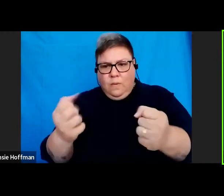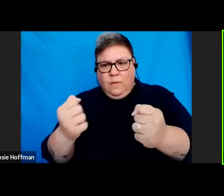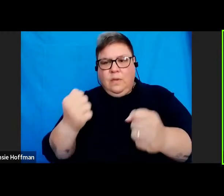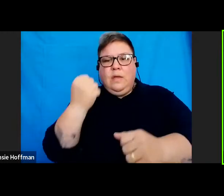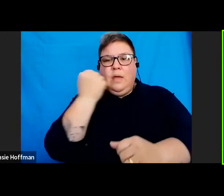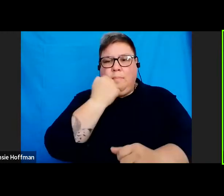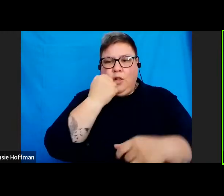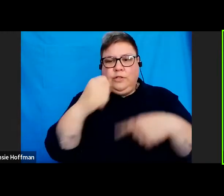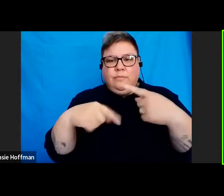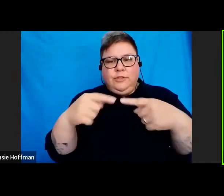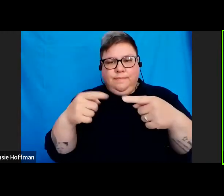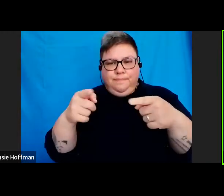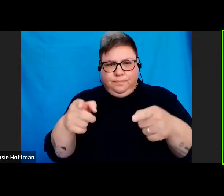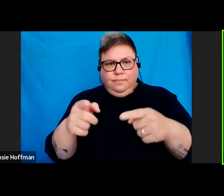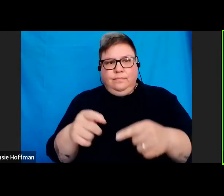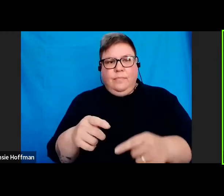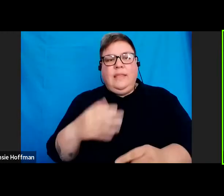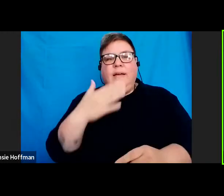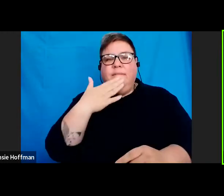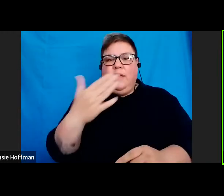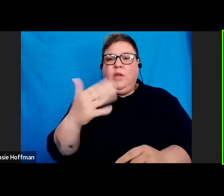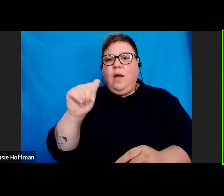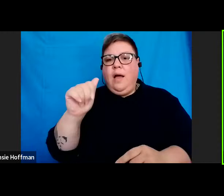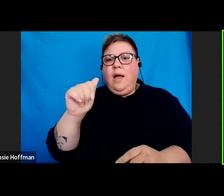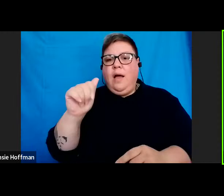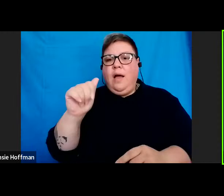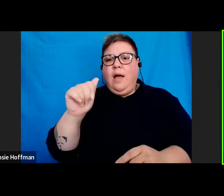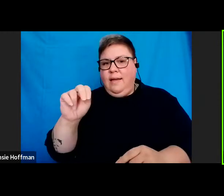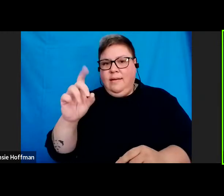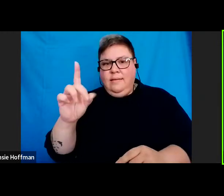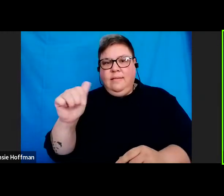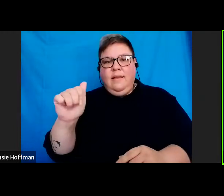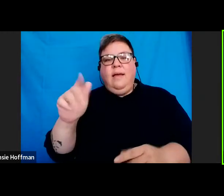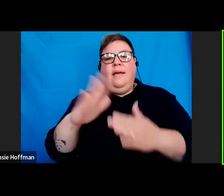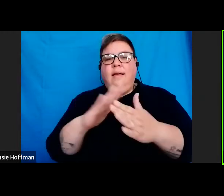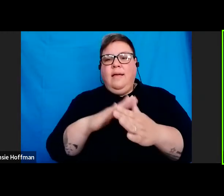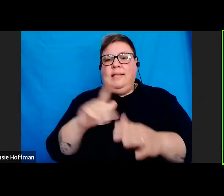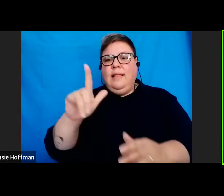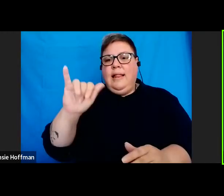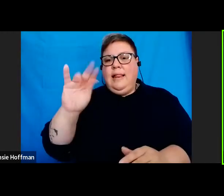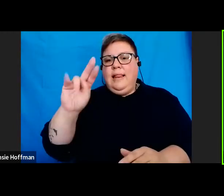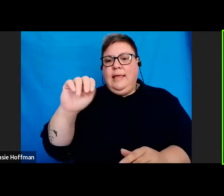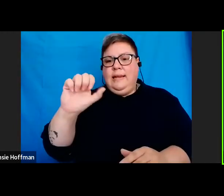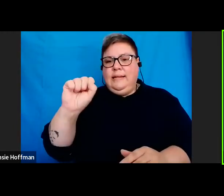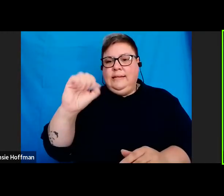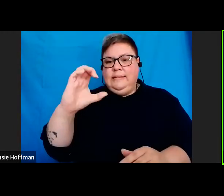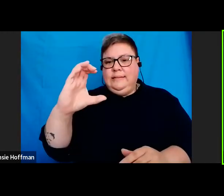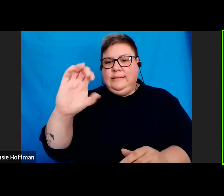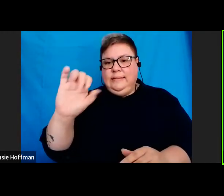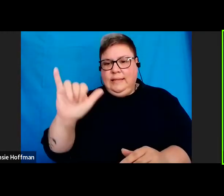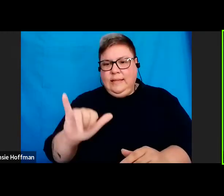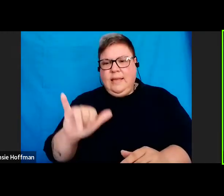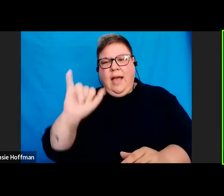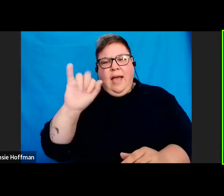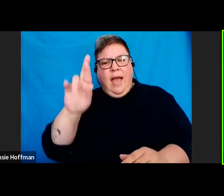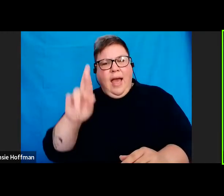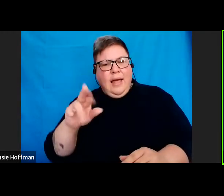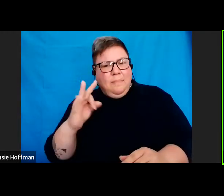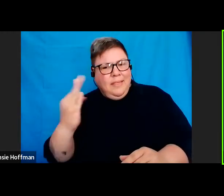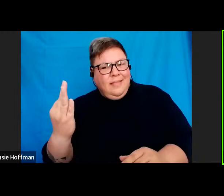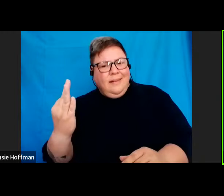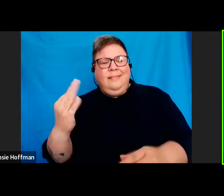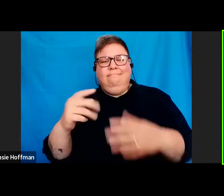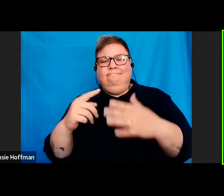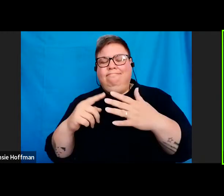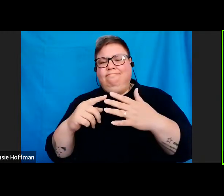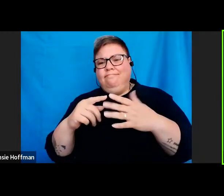informative presentation. Lindsay, you touched on different IRP3s, as well as forms that